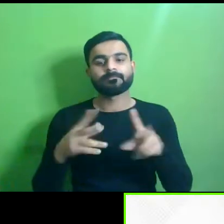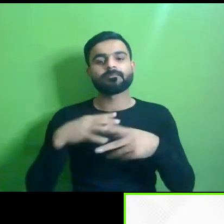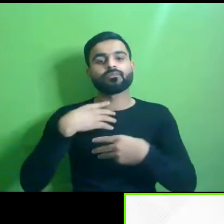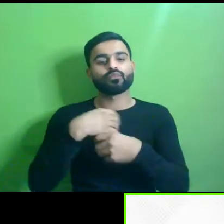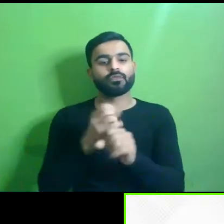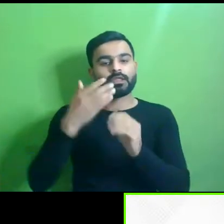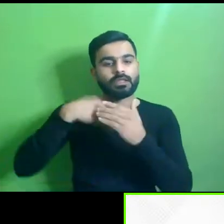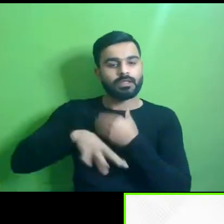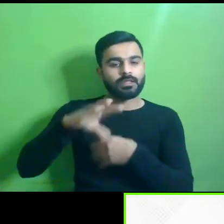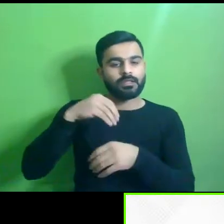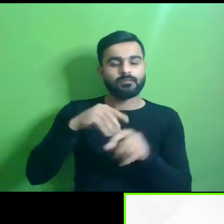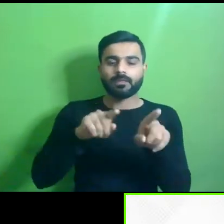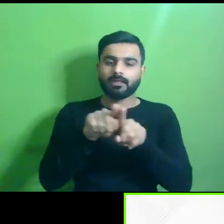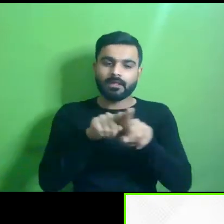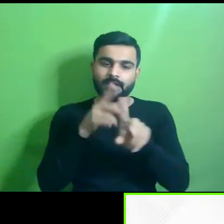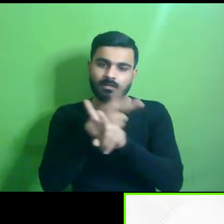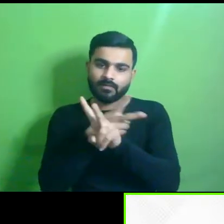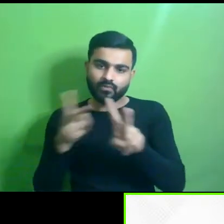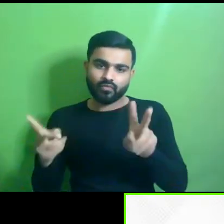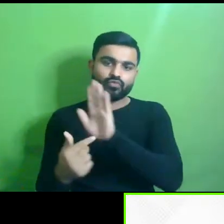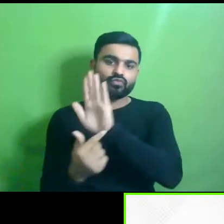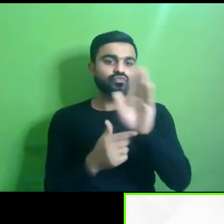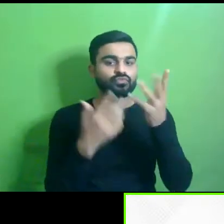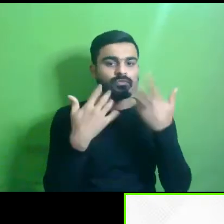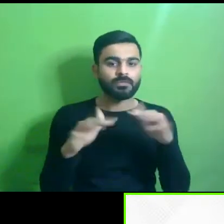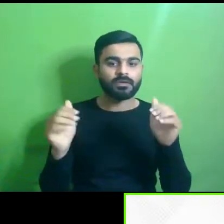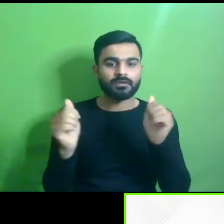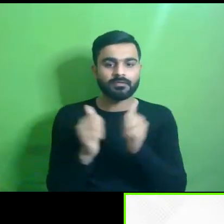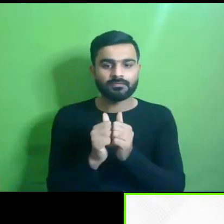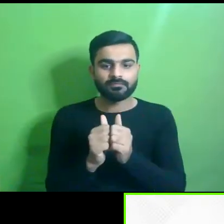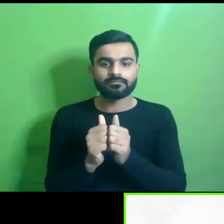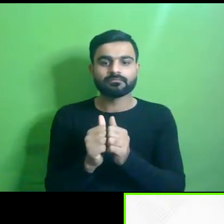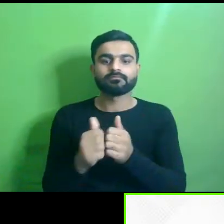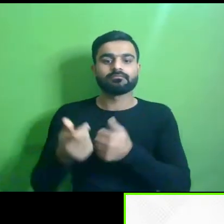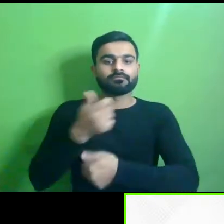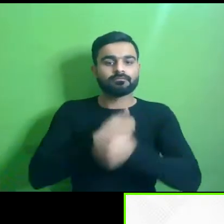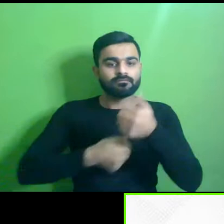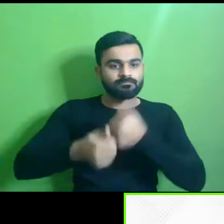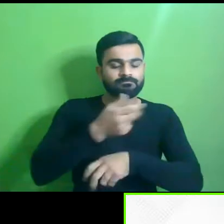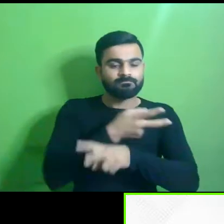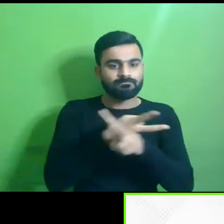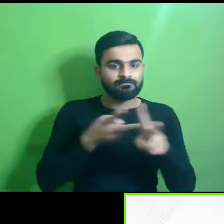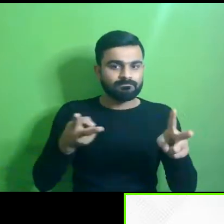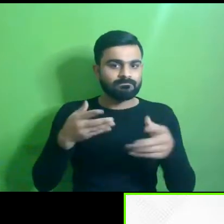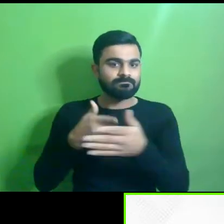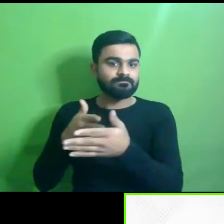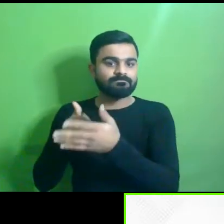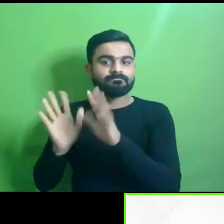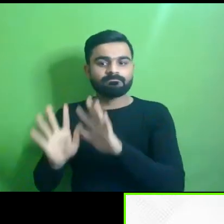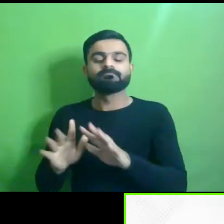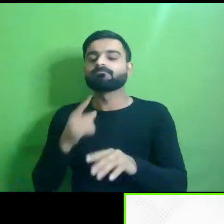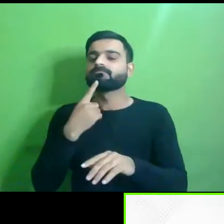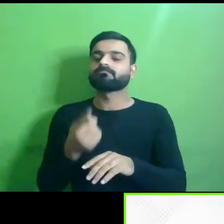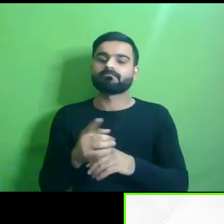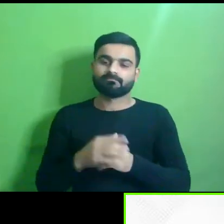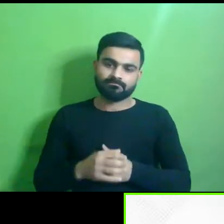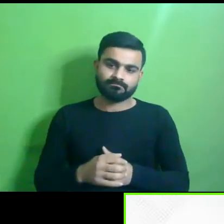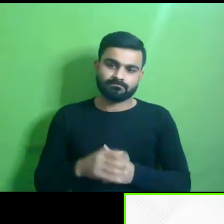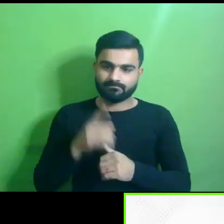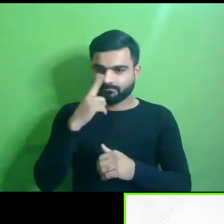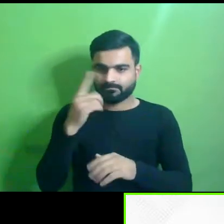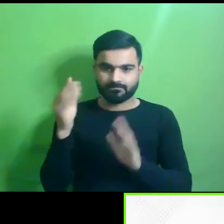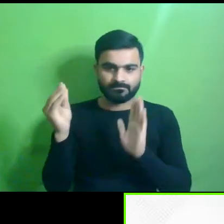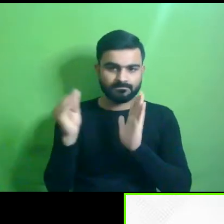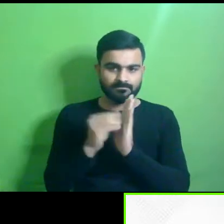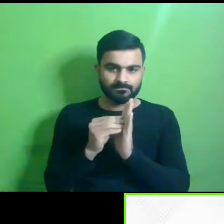insightful example which has been presented along with the biggest challenges um which has been which uh she mentioned